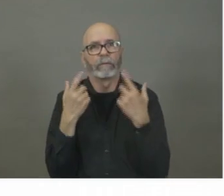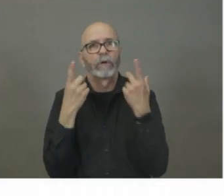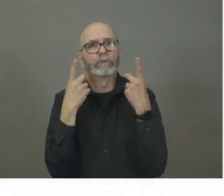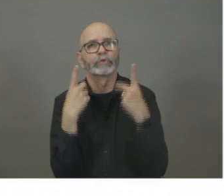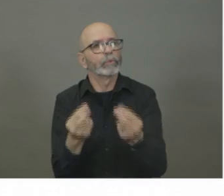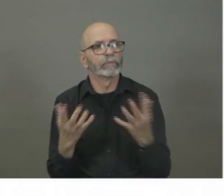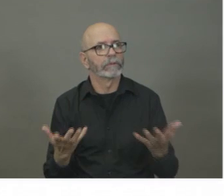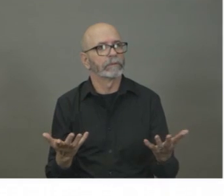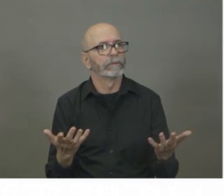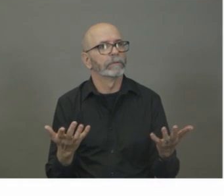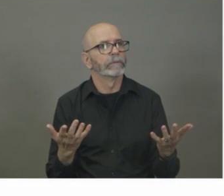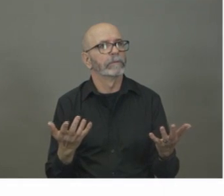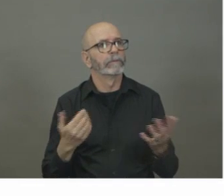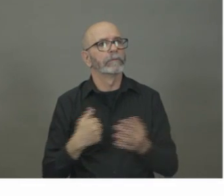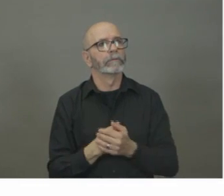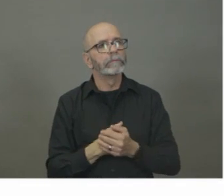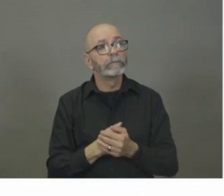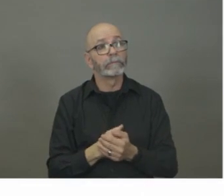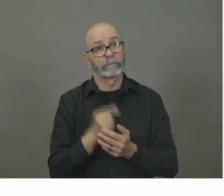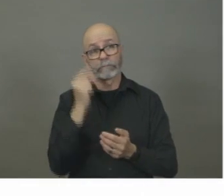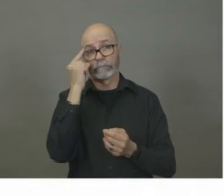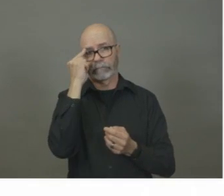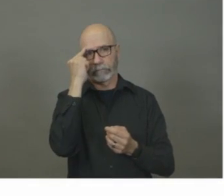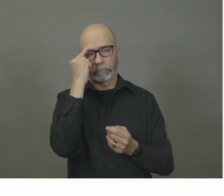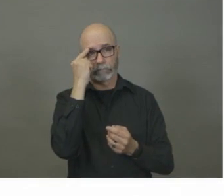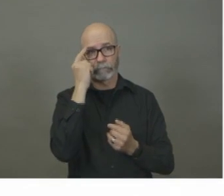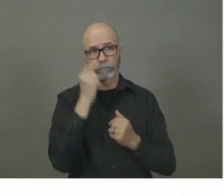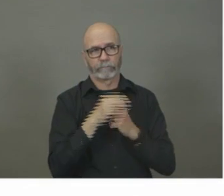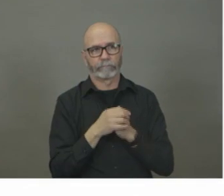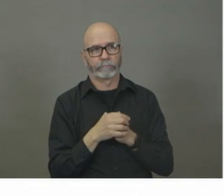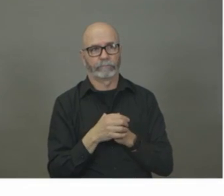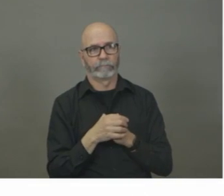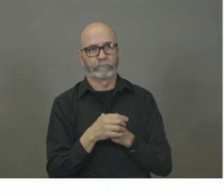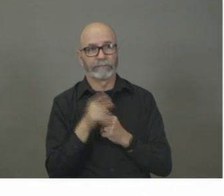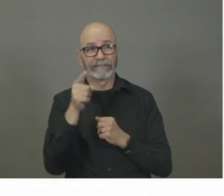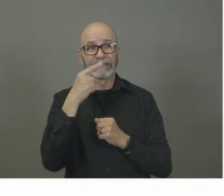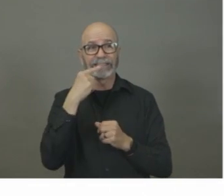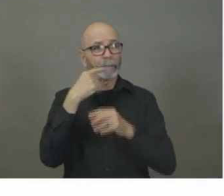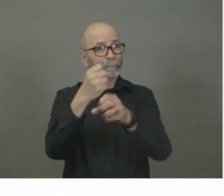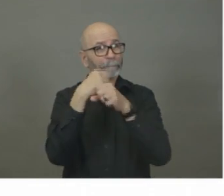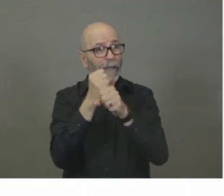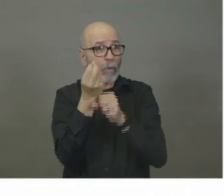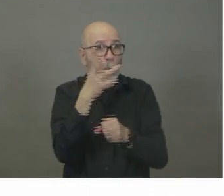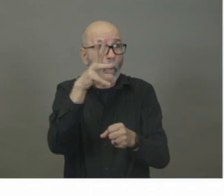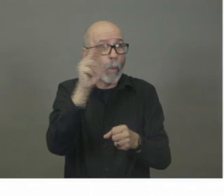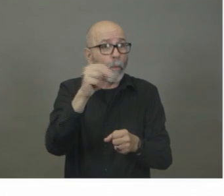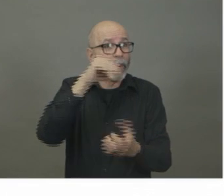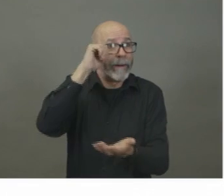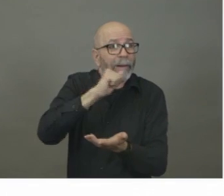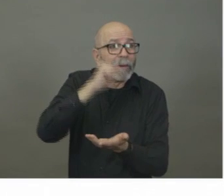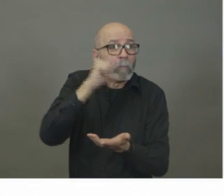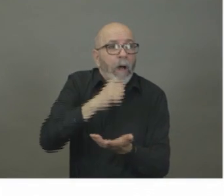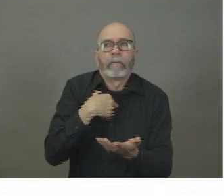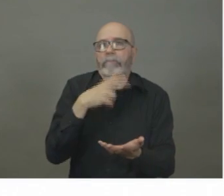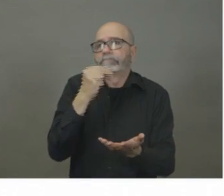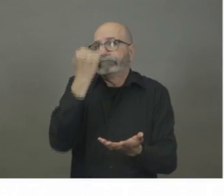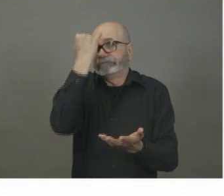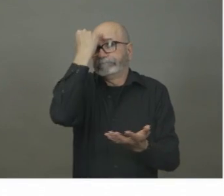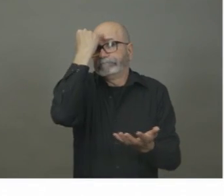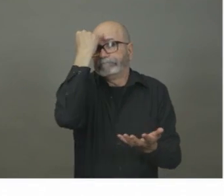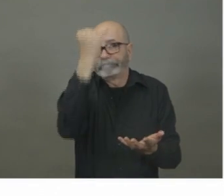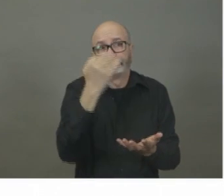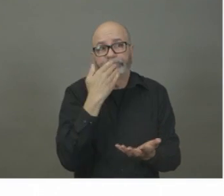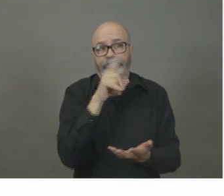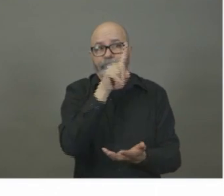So, I'm, uh, I'm not aware about anything around making your own hand sanitizer. I will make the comment, though, that